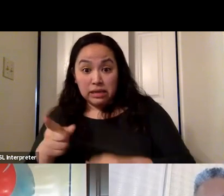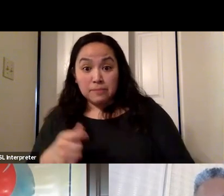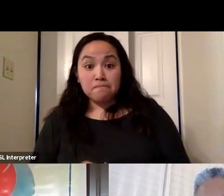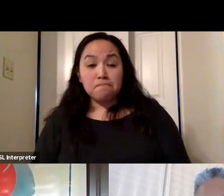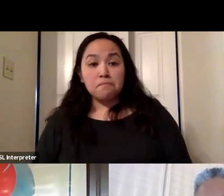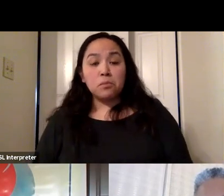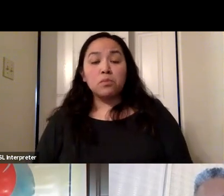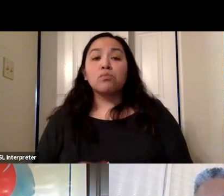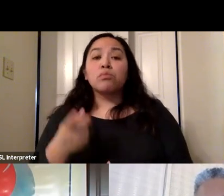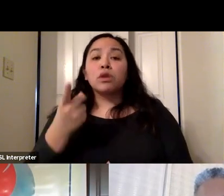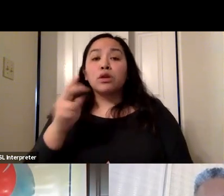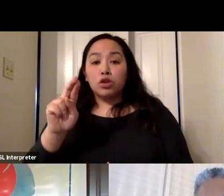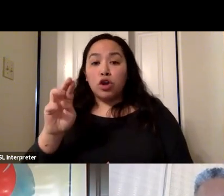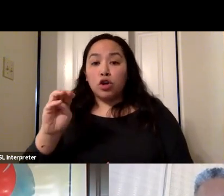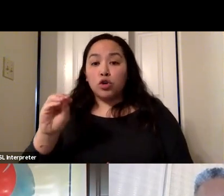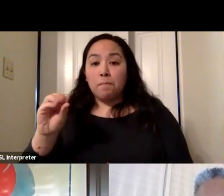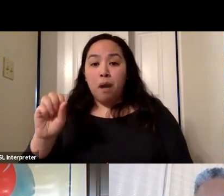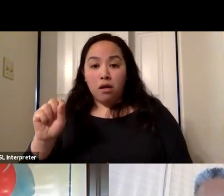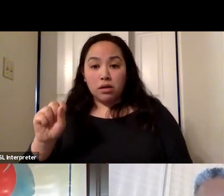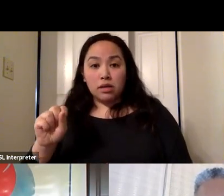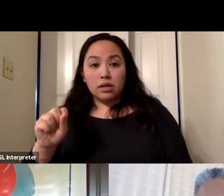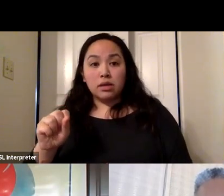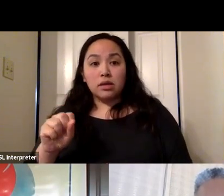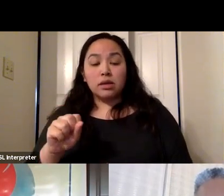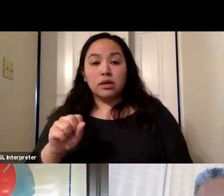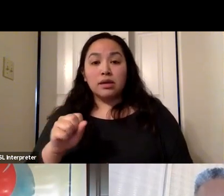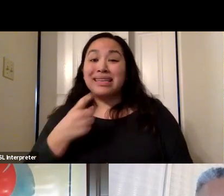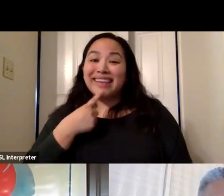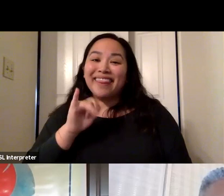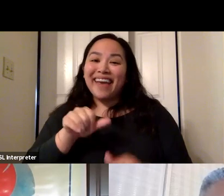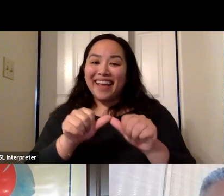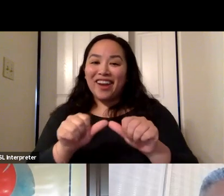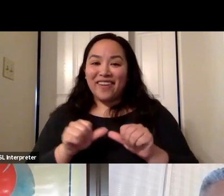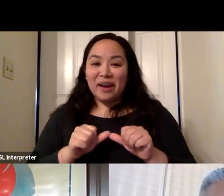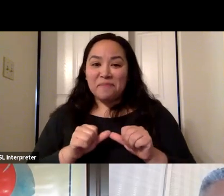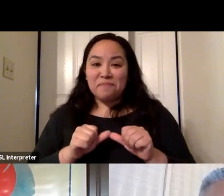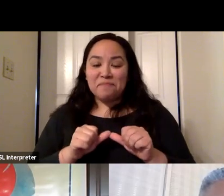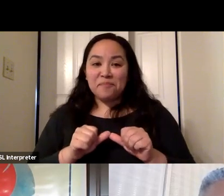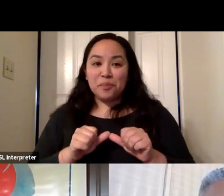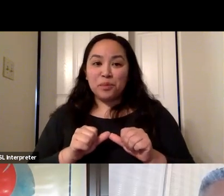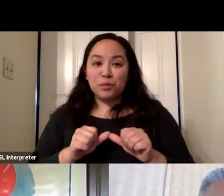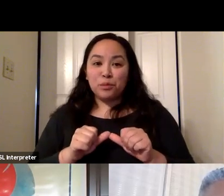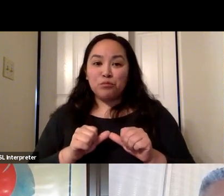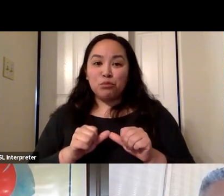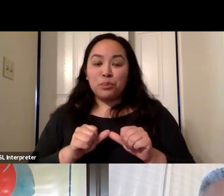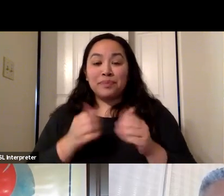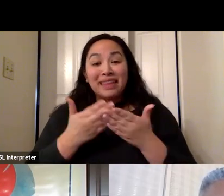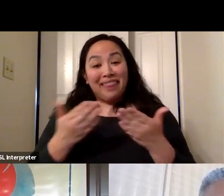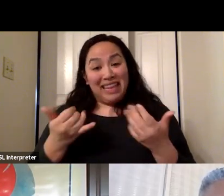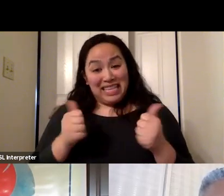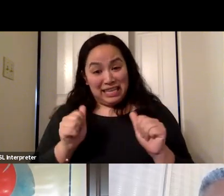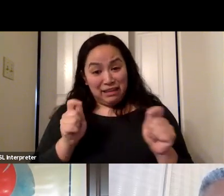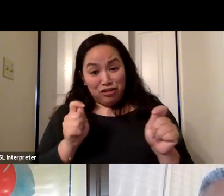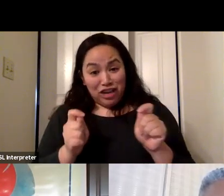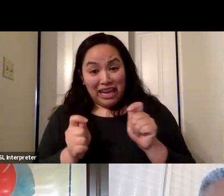Well, that's so this is an area where, you know, things are kind of changing as we learn